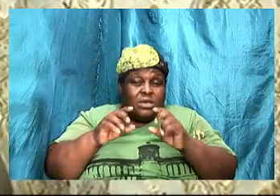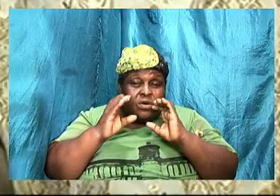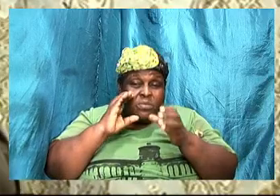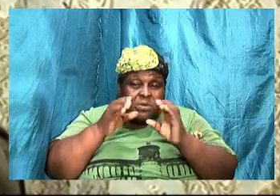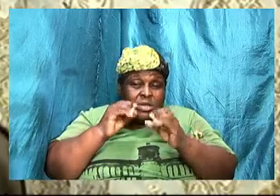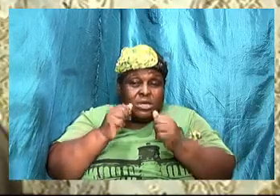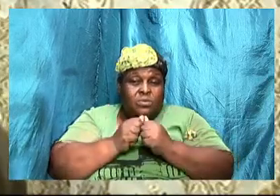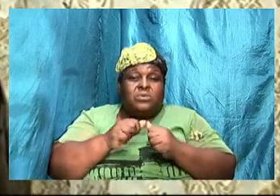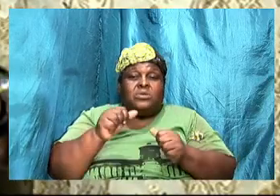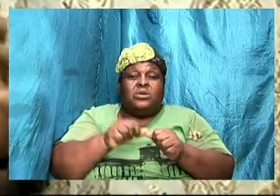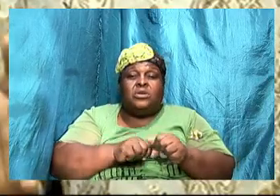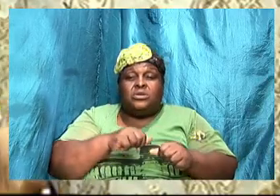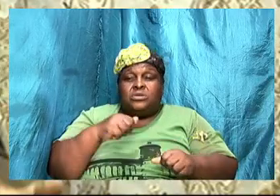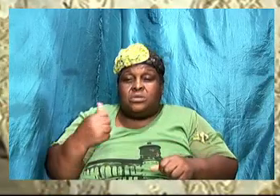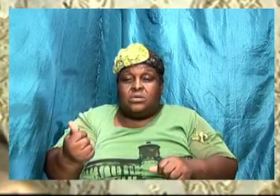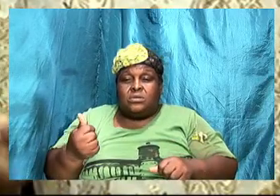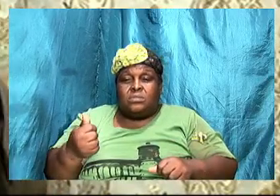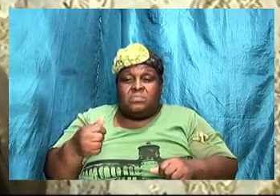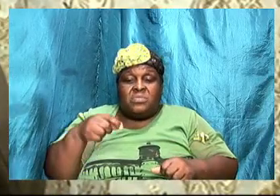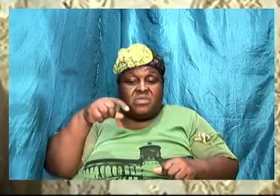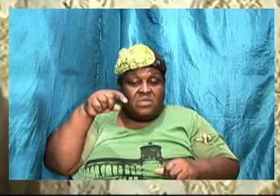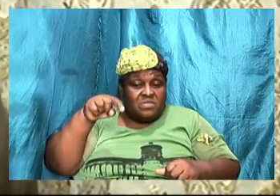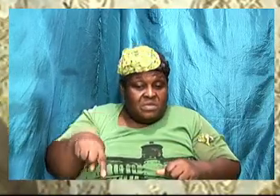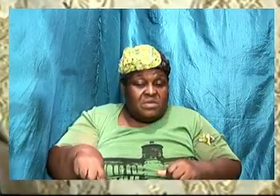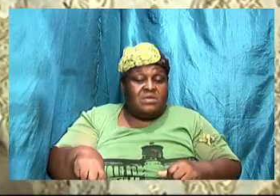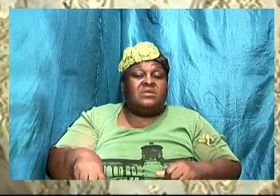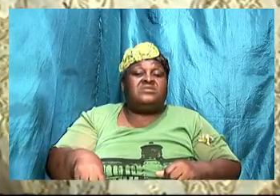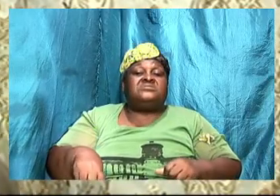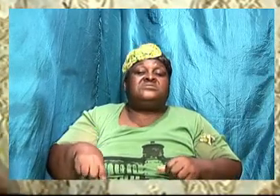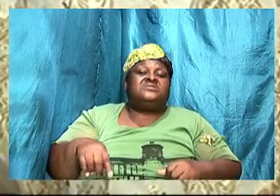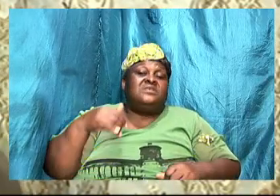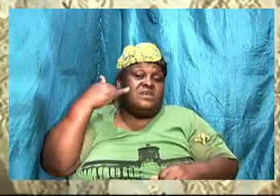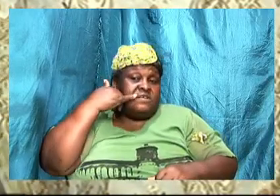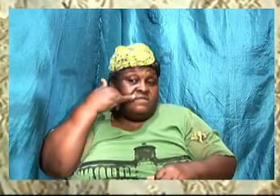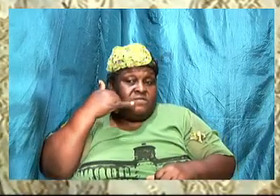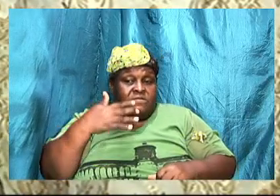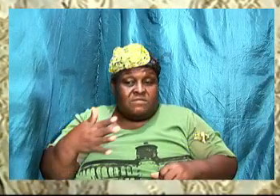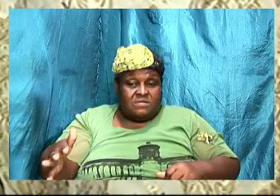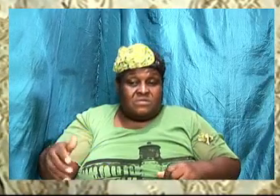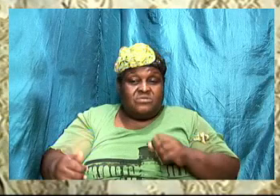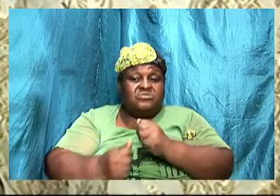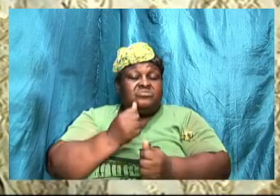that this social media thing will destroy our marriages.